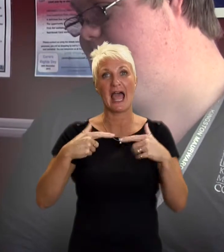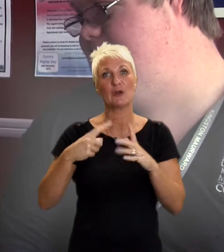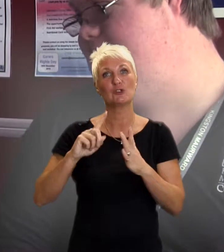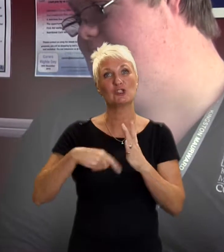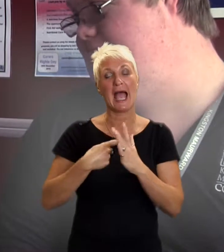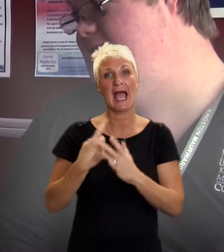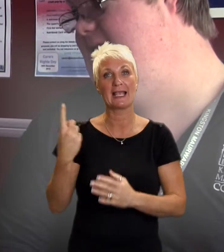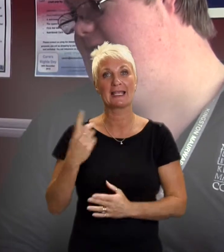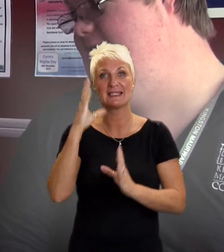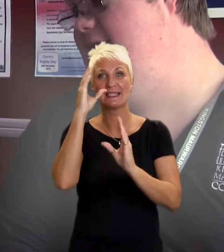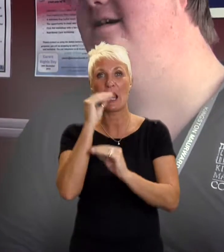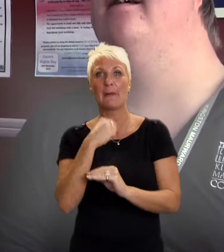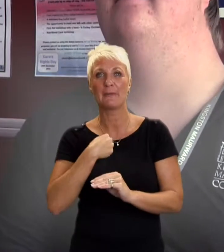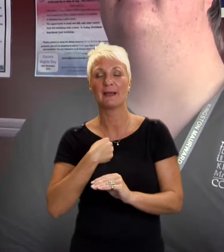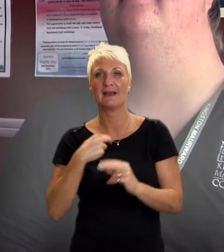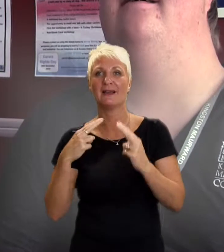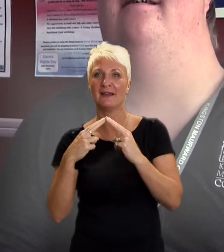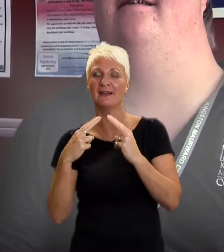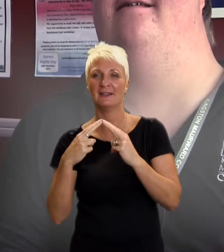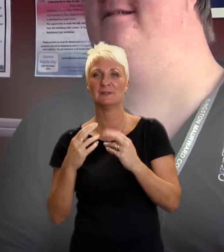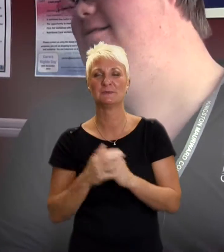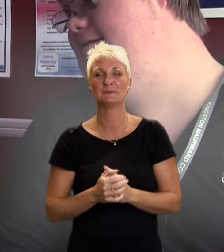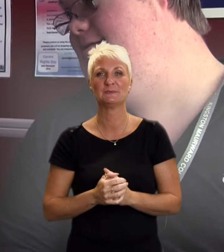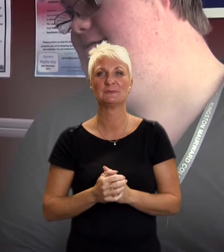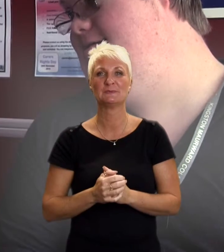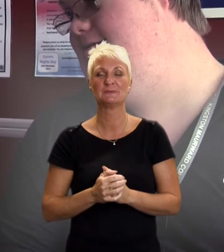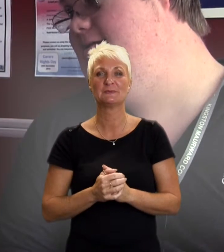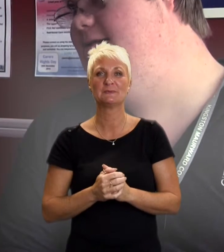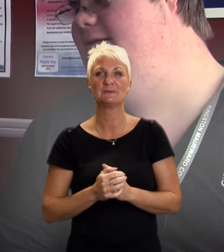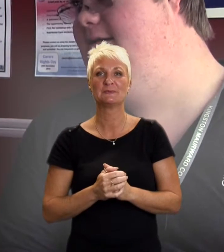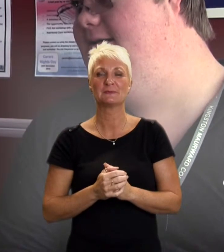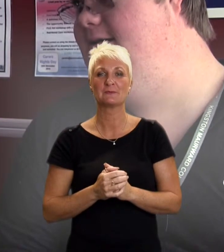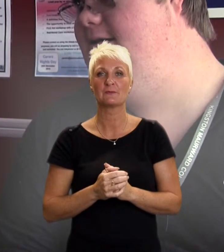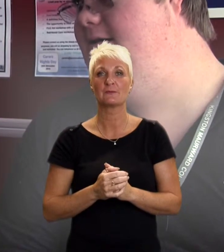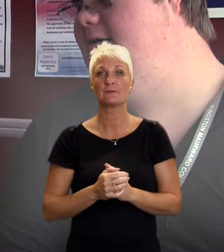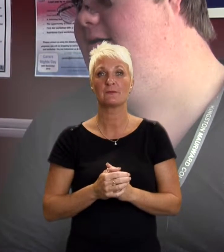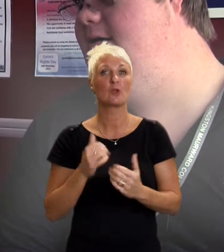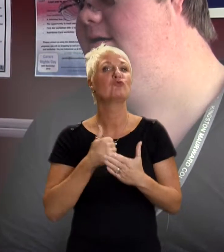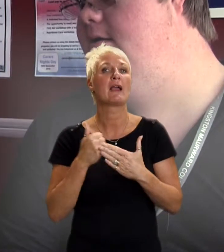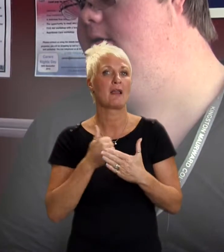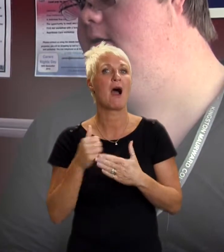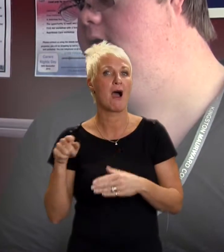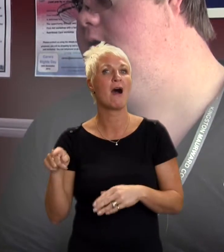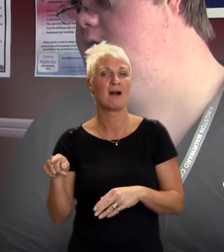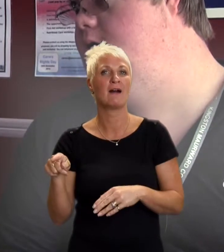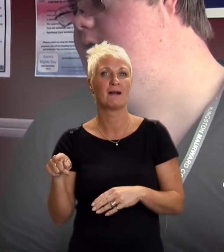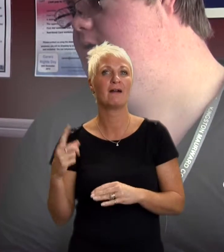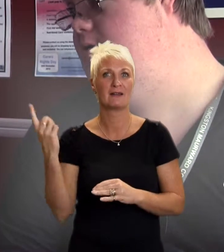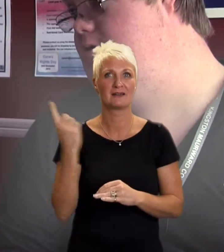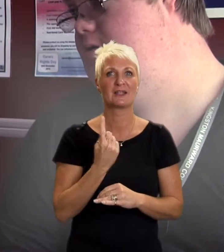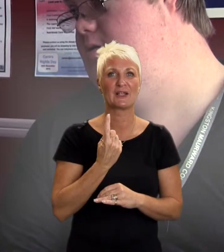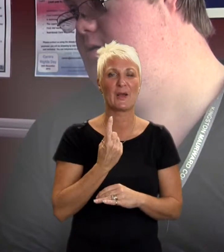have a sleepover as well on a regular basis and